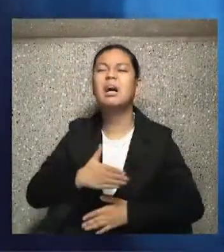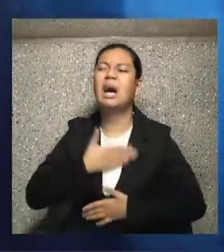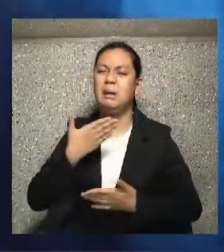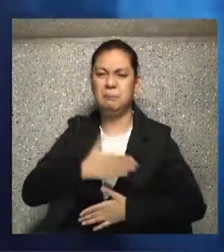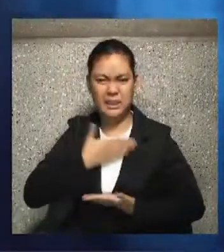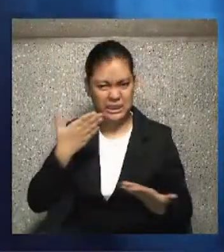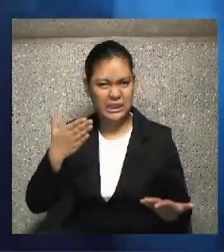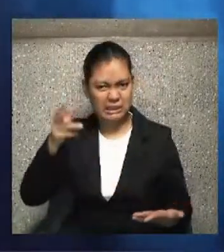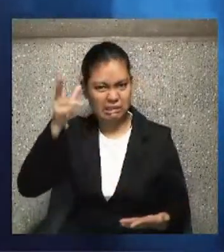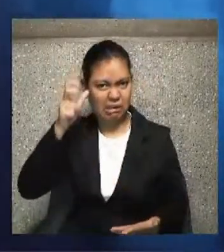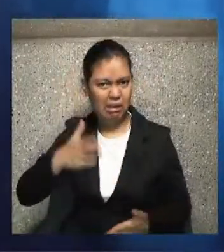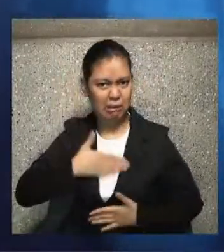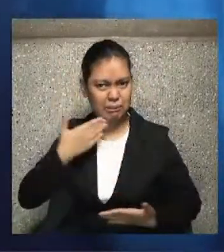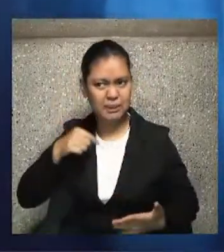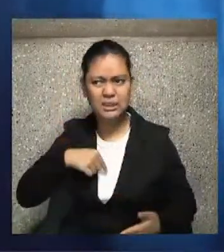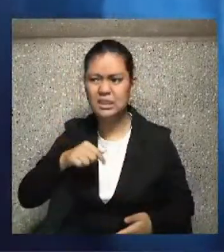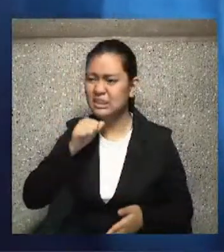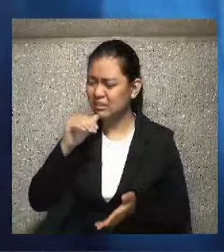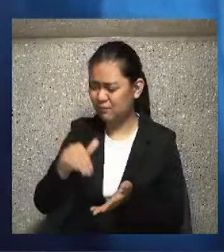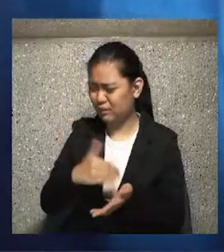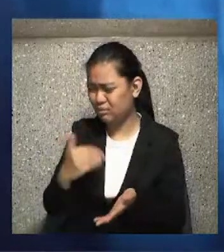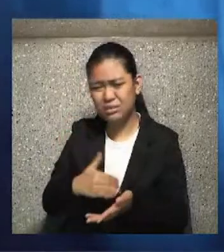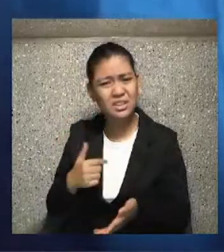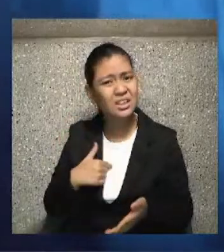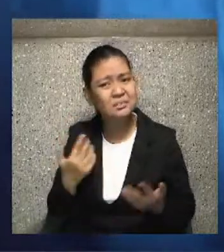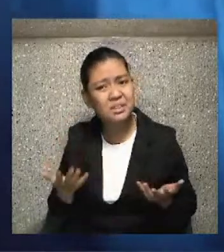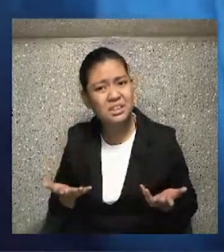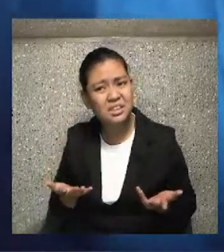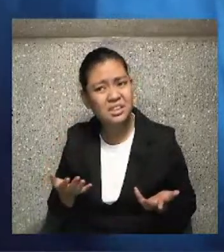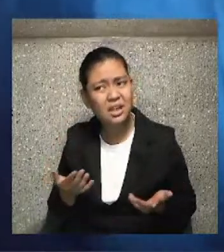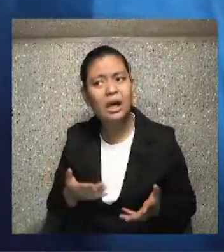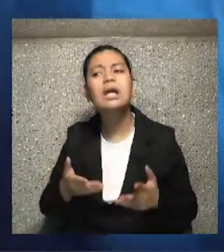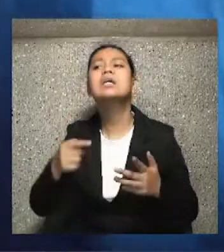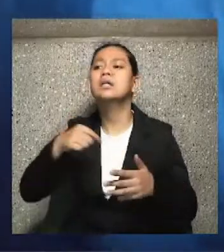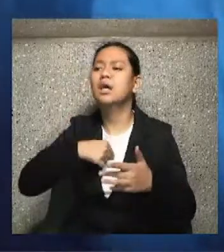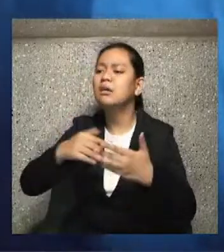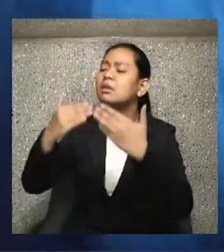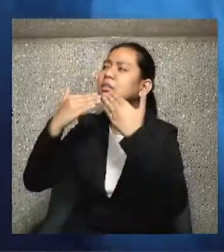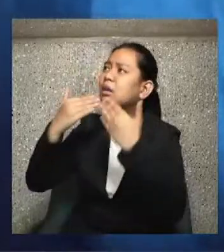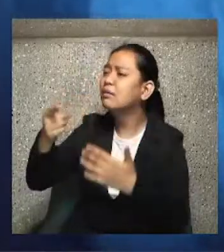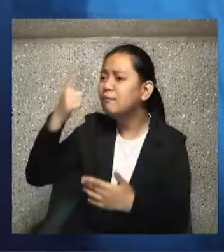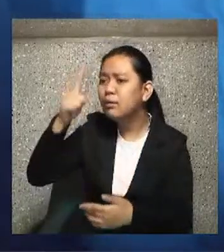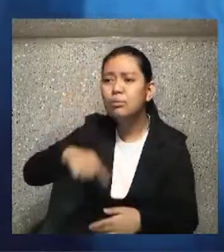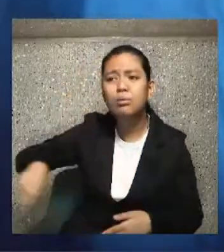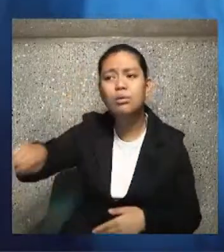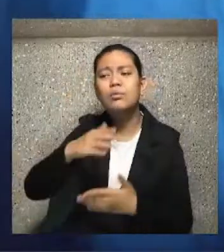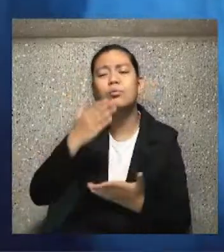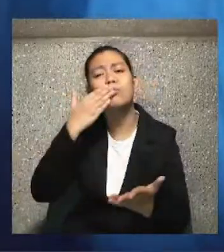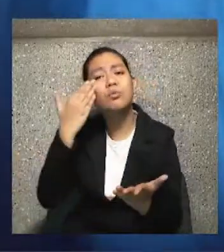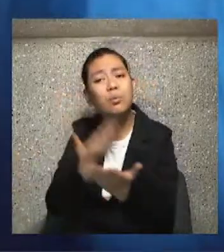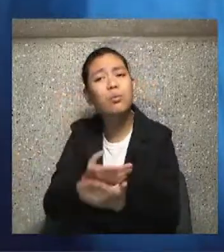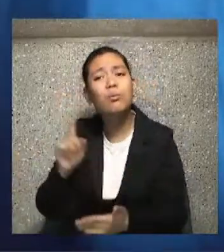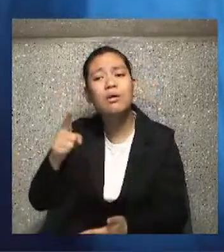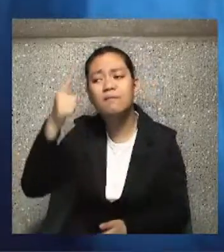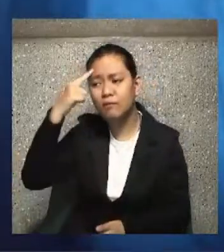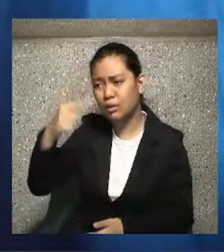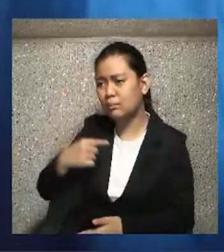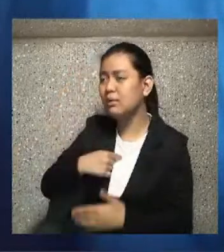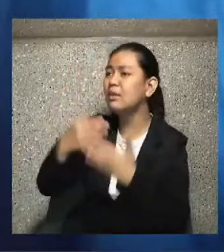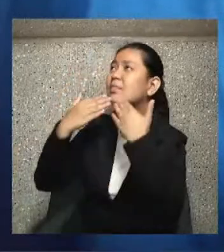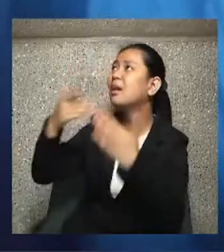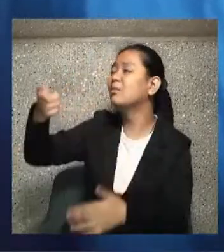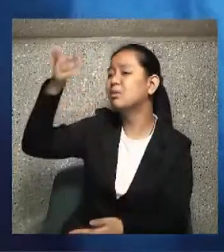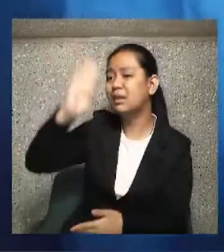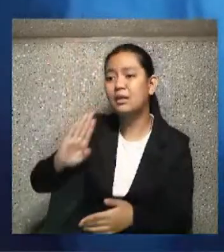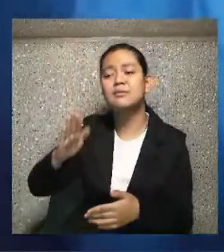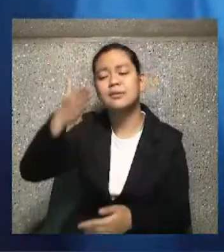my unforgiveness of myself, I give it to you. And thank you for your goodness to me. So I encourage